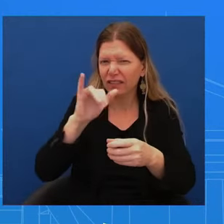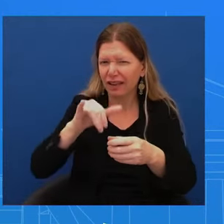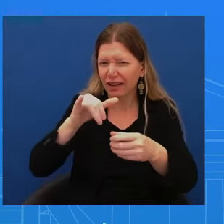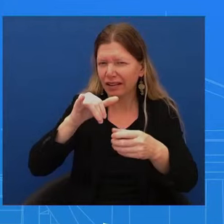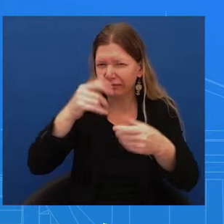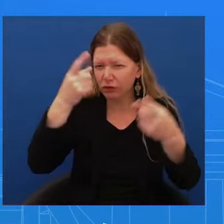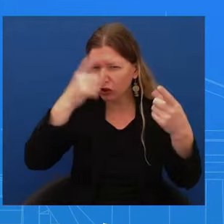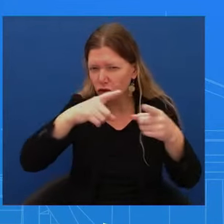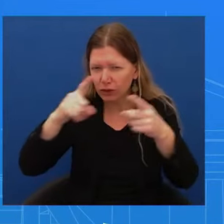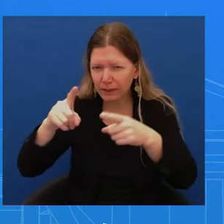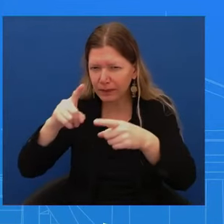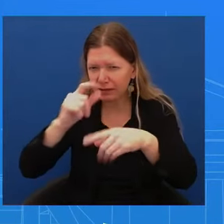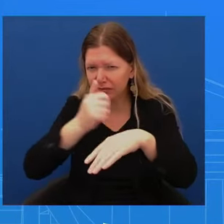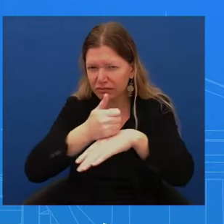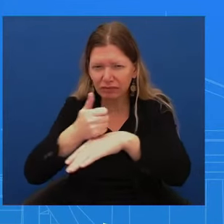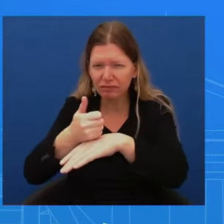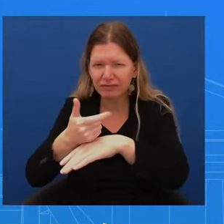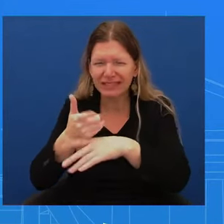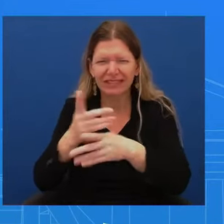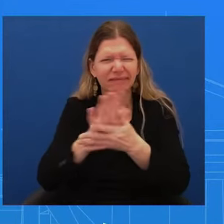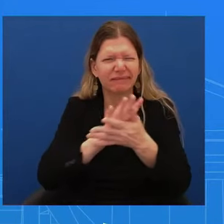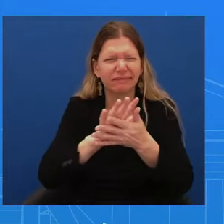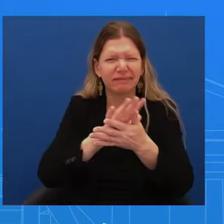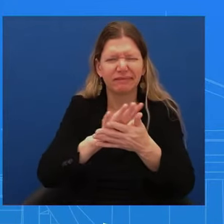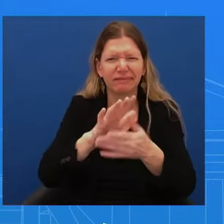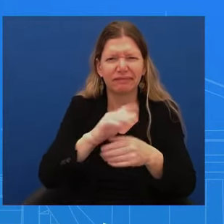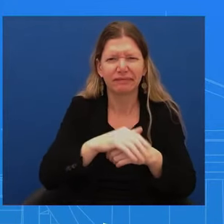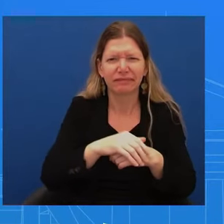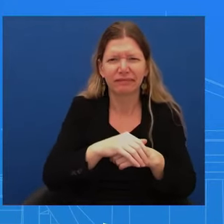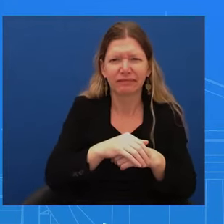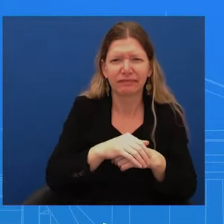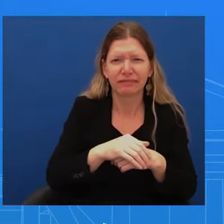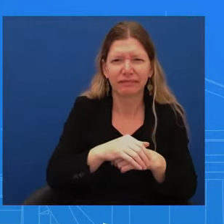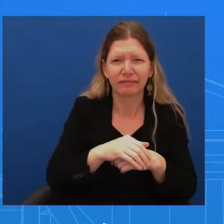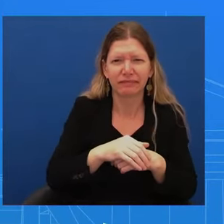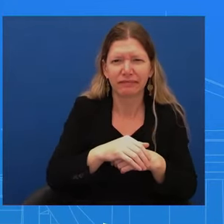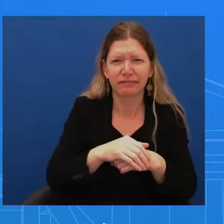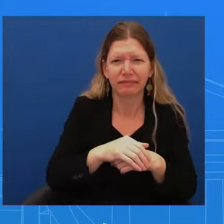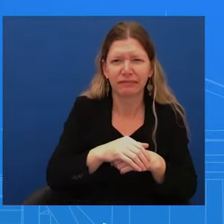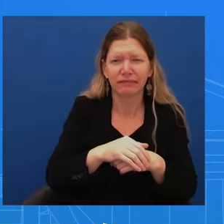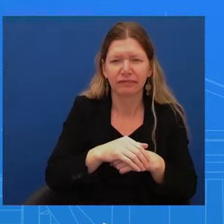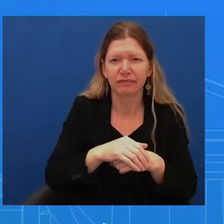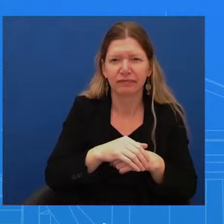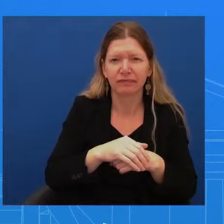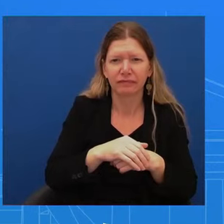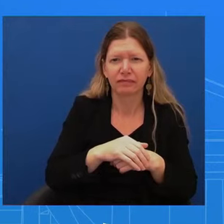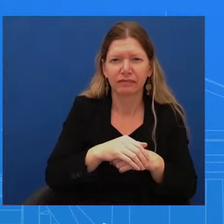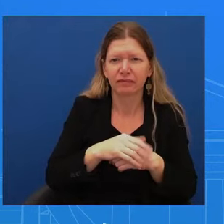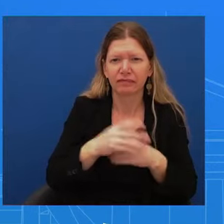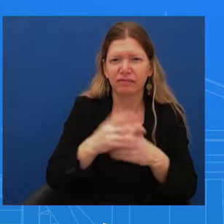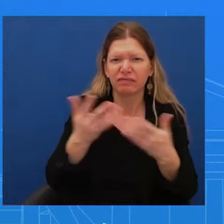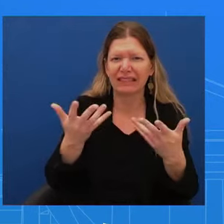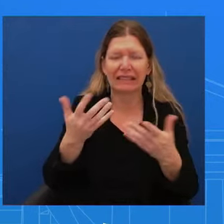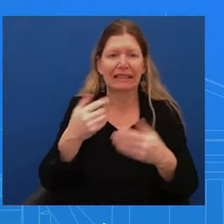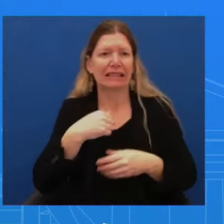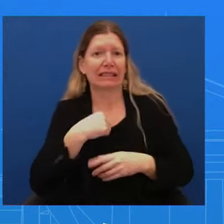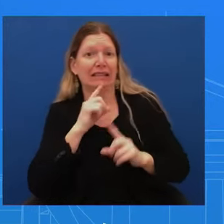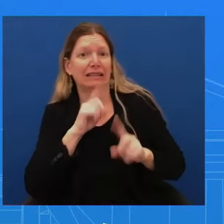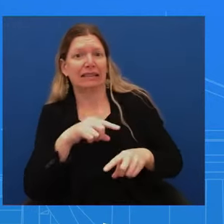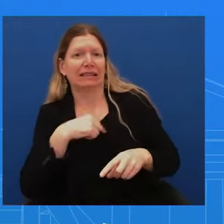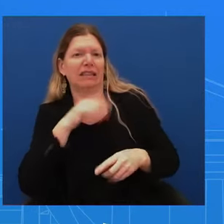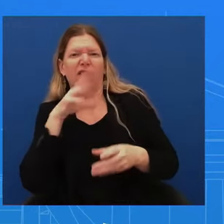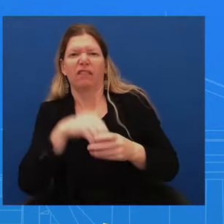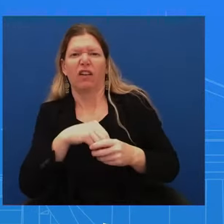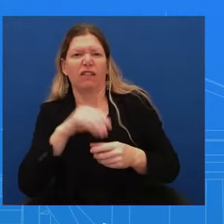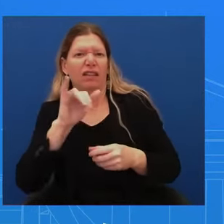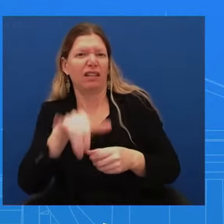White House legal office. I just don't have anything to share. Just a plug for a request for Ian Sams to perhaps take questions one day. Well,